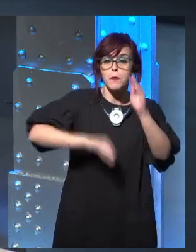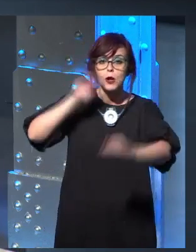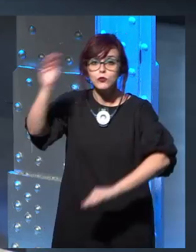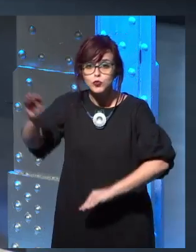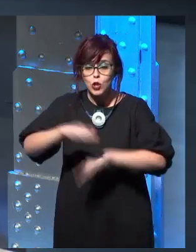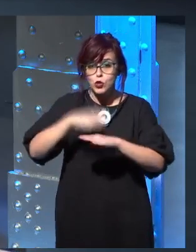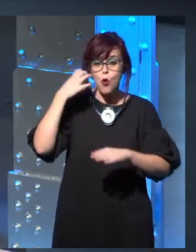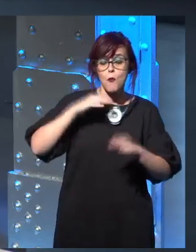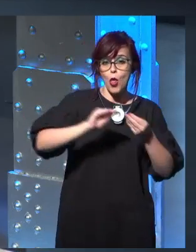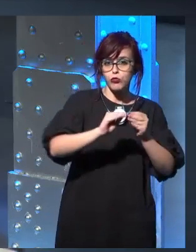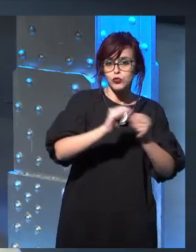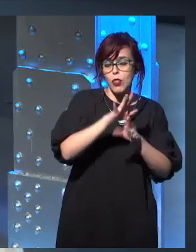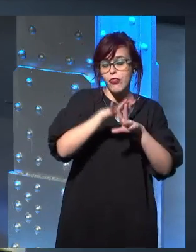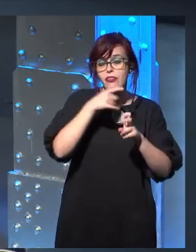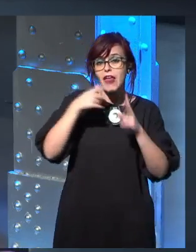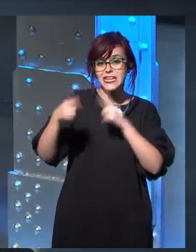to help them.